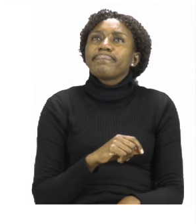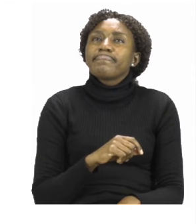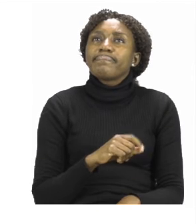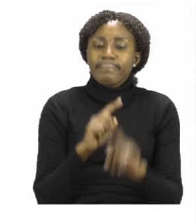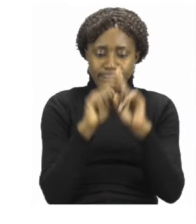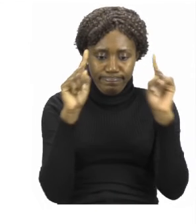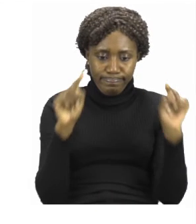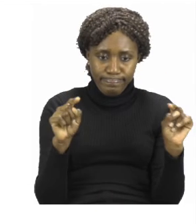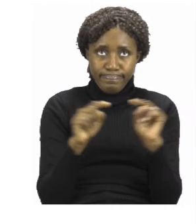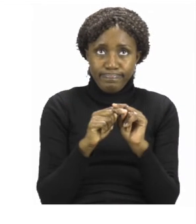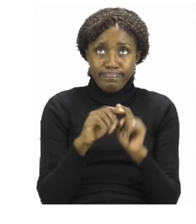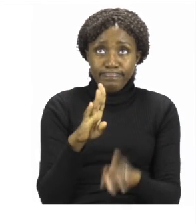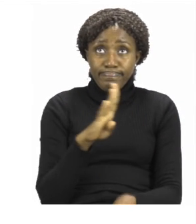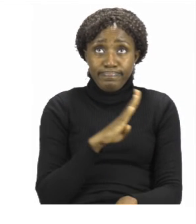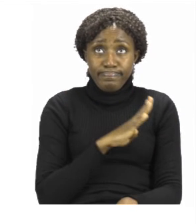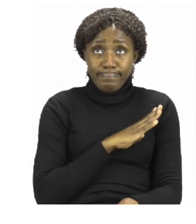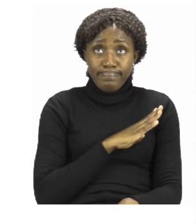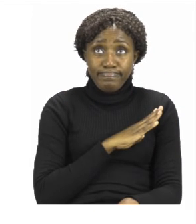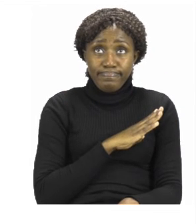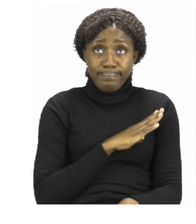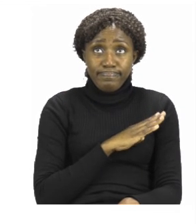with brown cats?